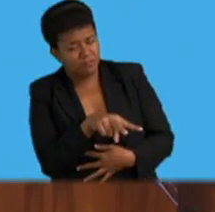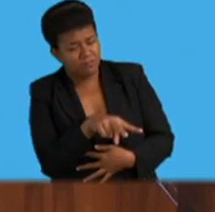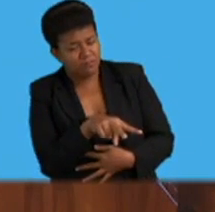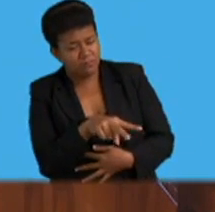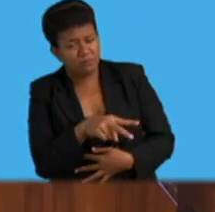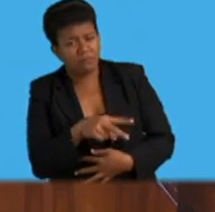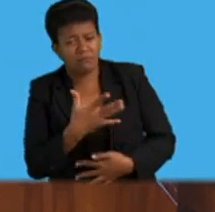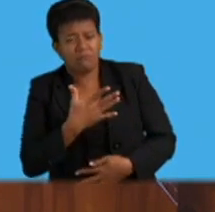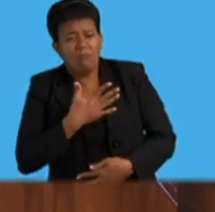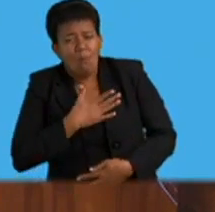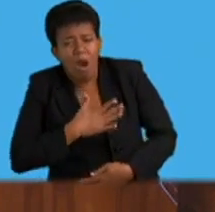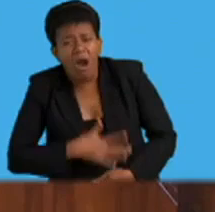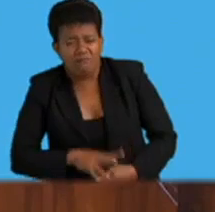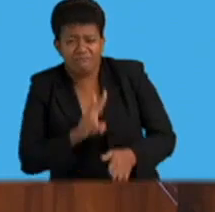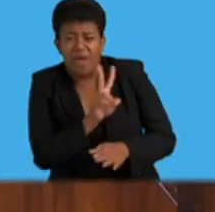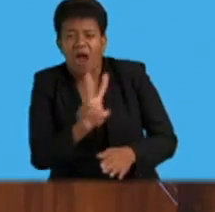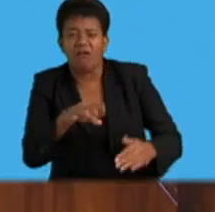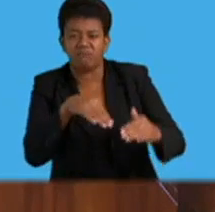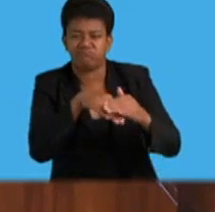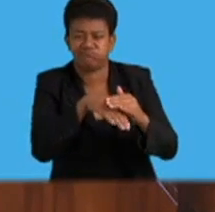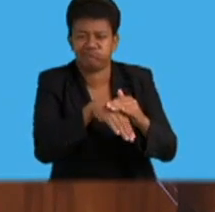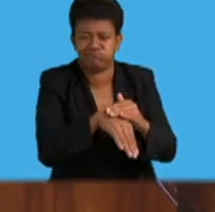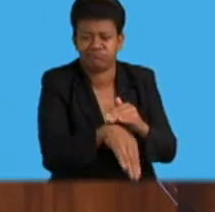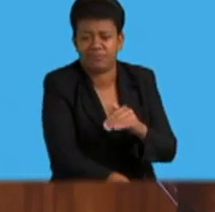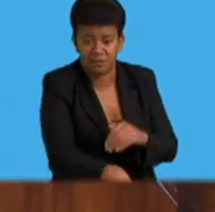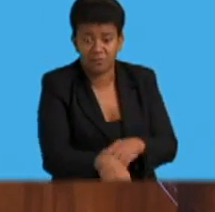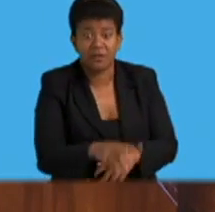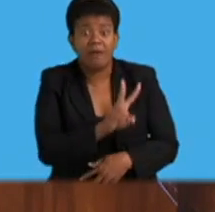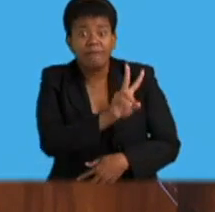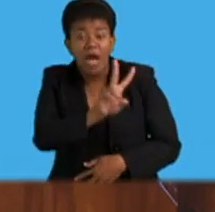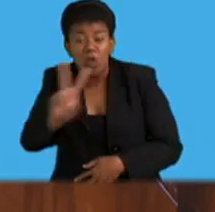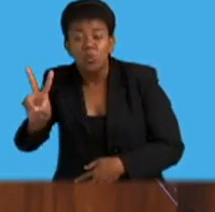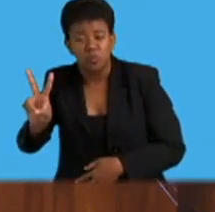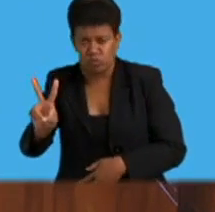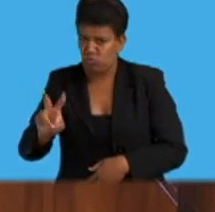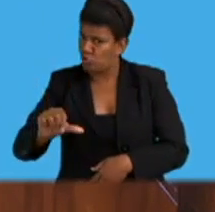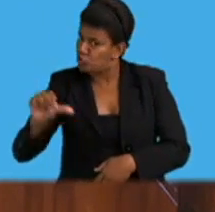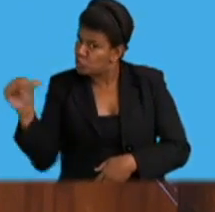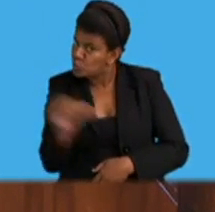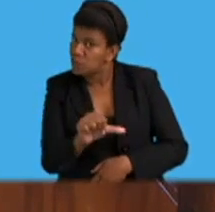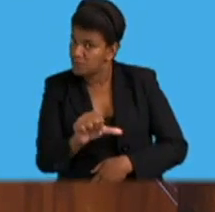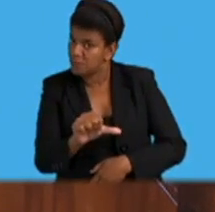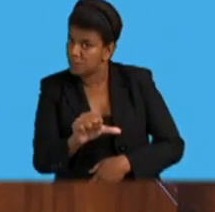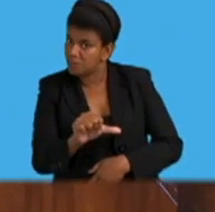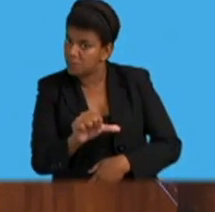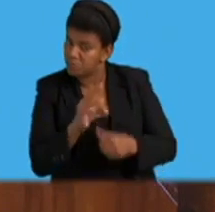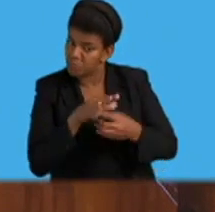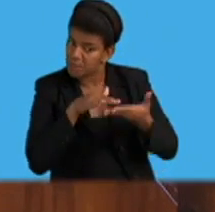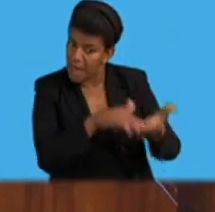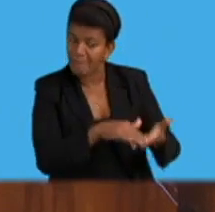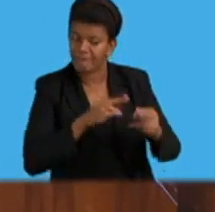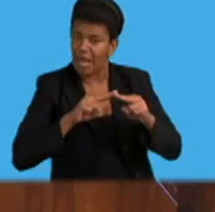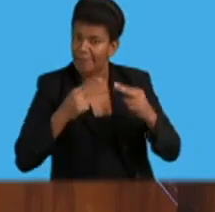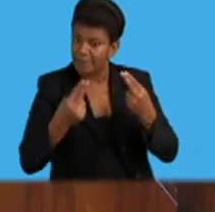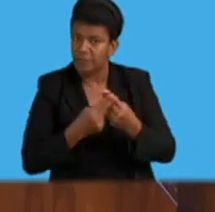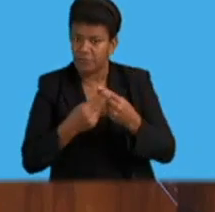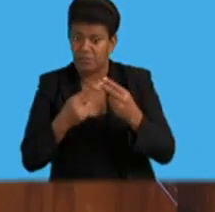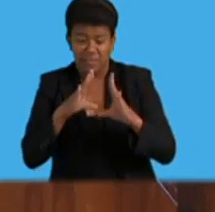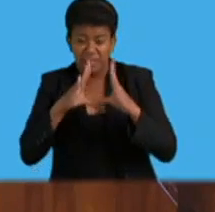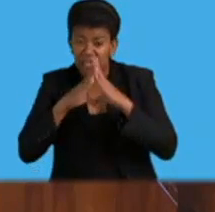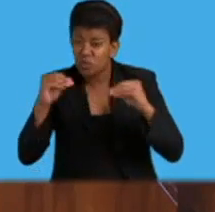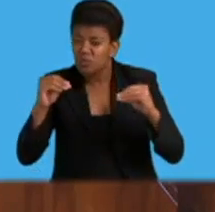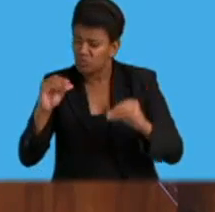are supposed to be the foundation on which a family is built. Sex crime should be everyone's concern.